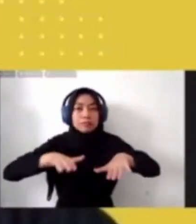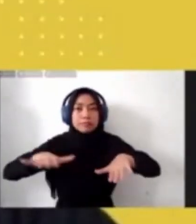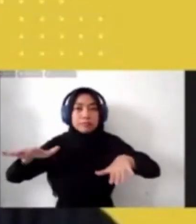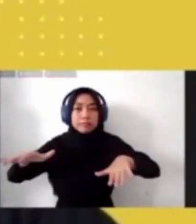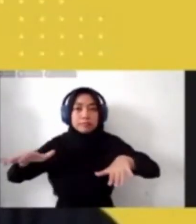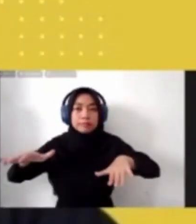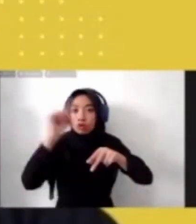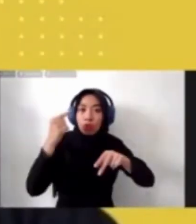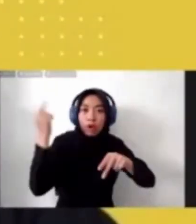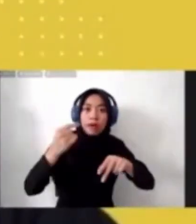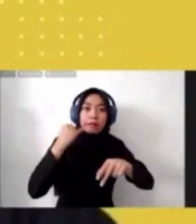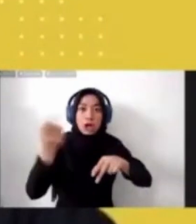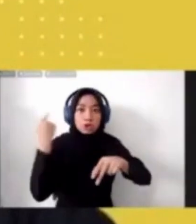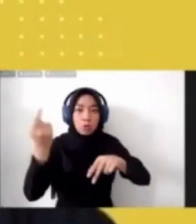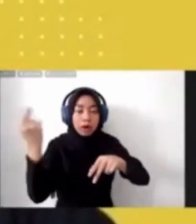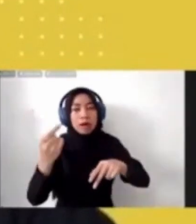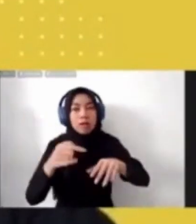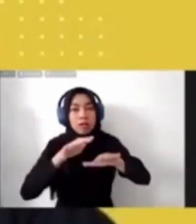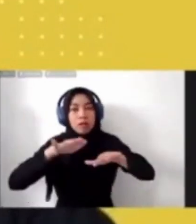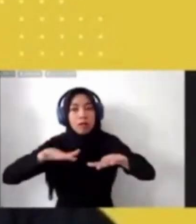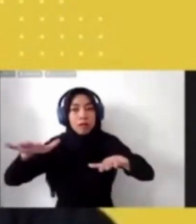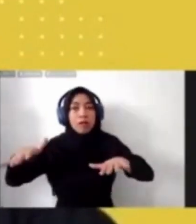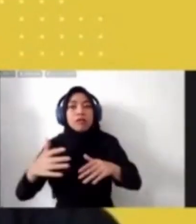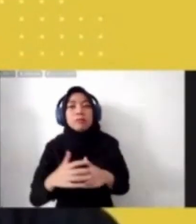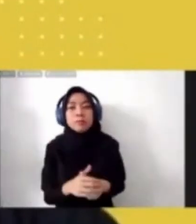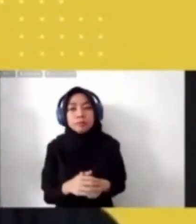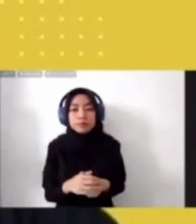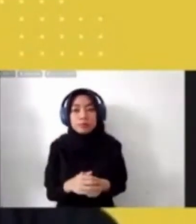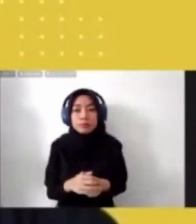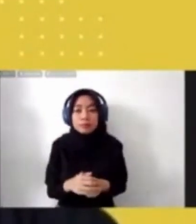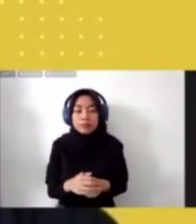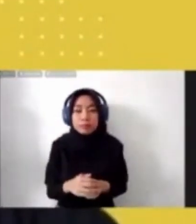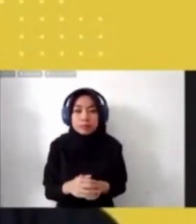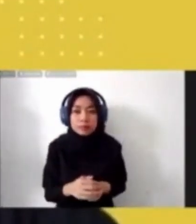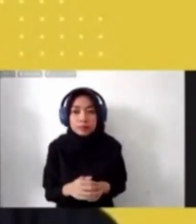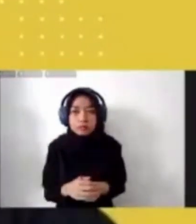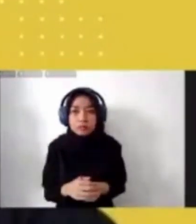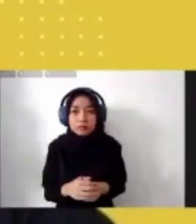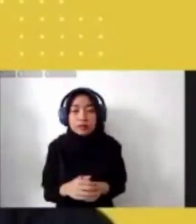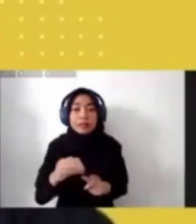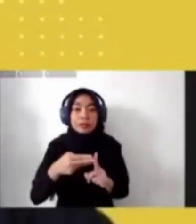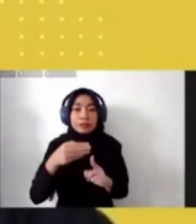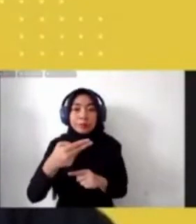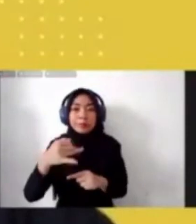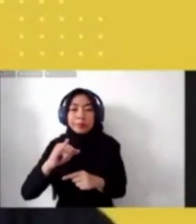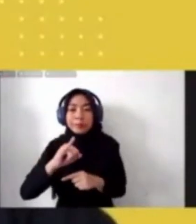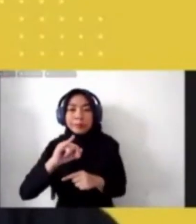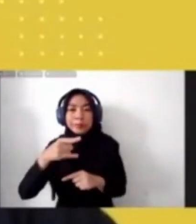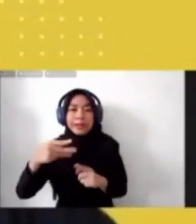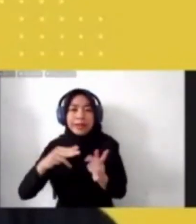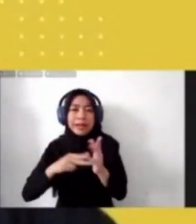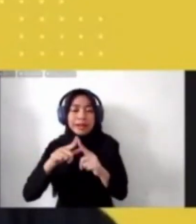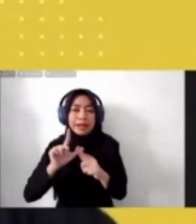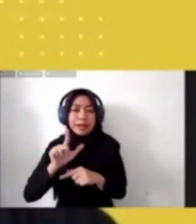including 1001 Martian Homes, Indonesian Pavilion at Venice Biennale 2017, Not a Dead End,